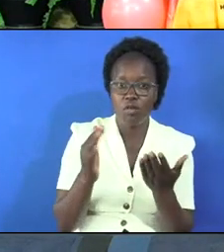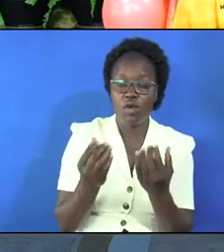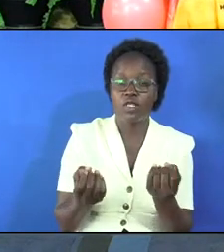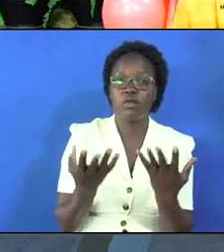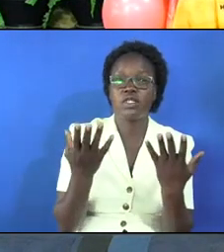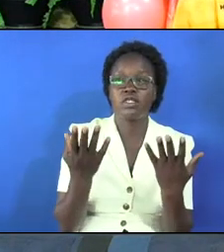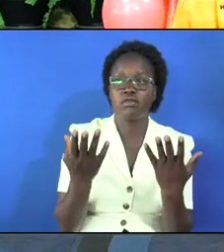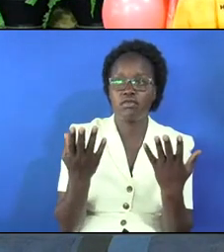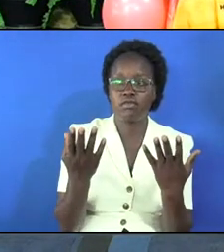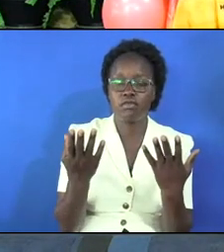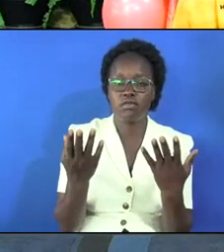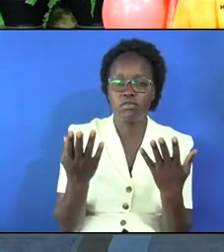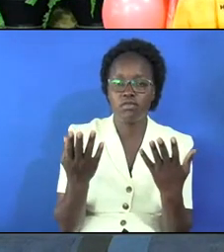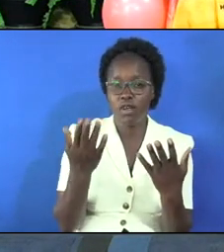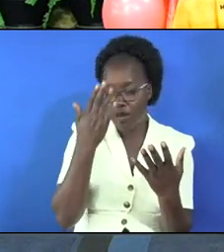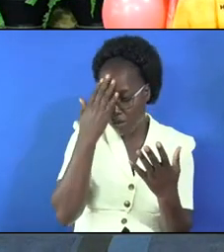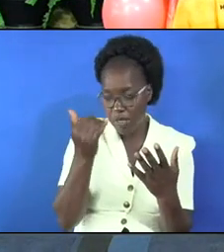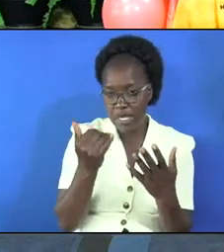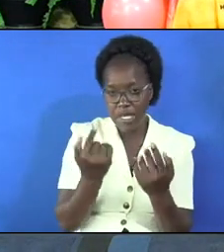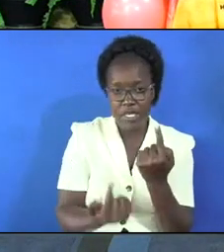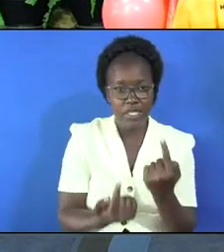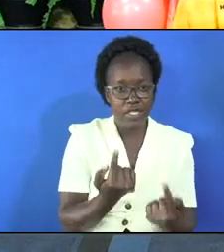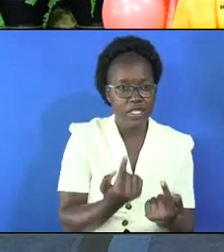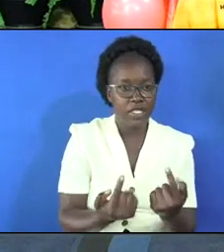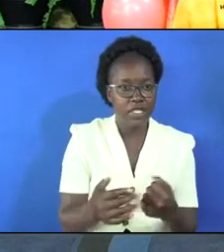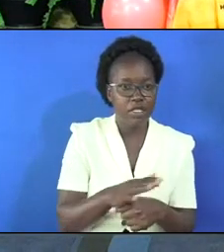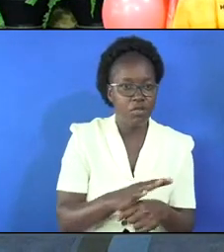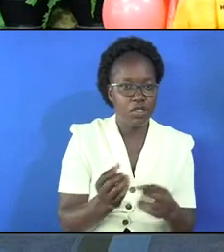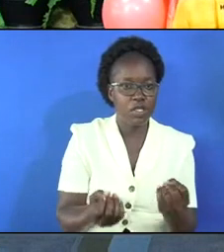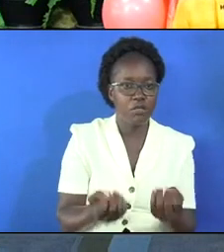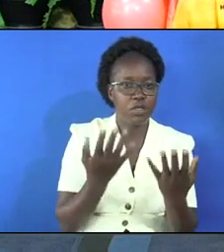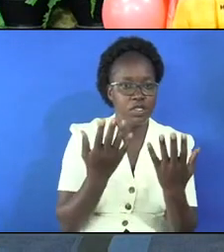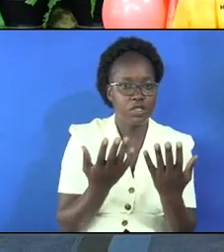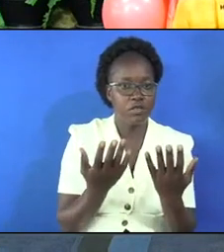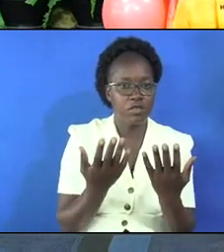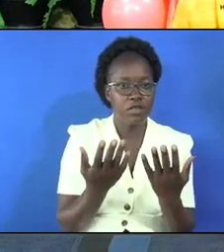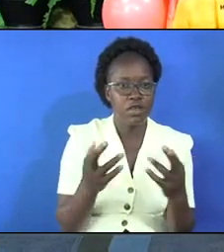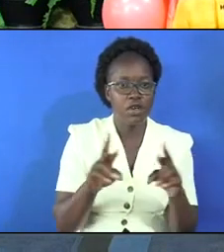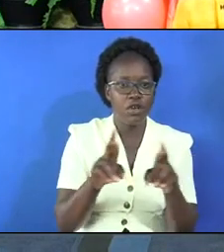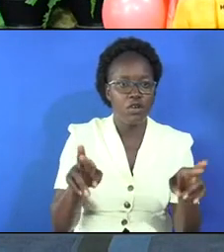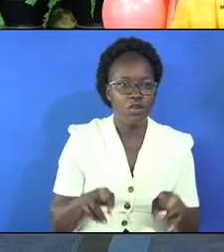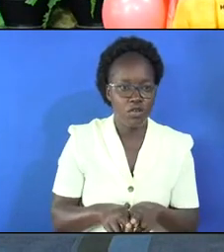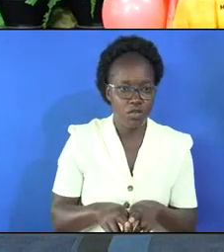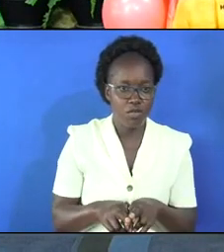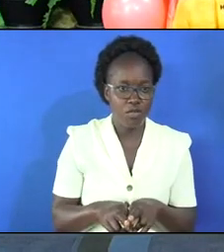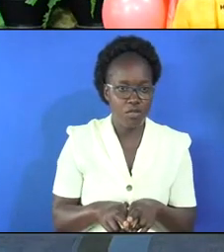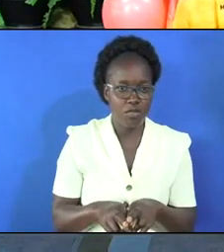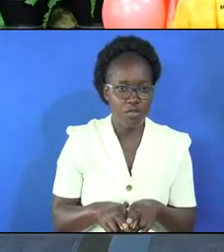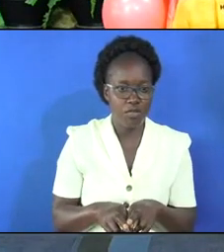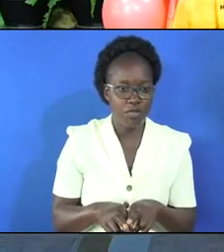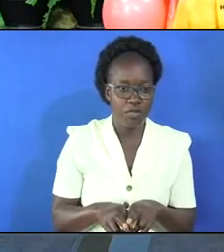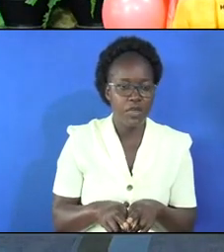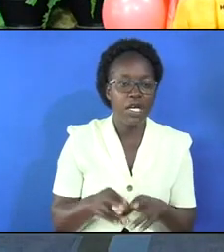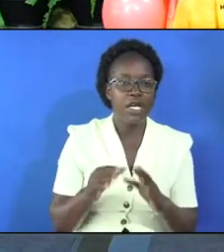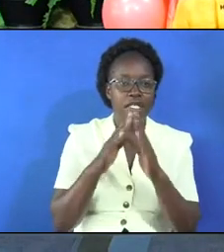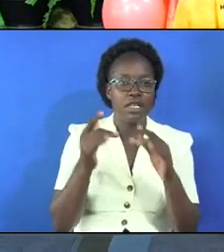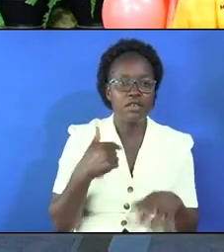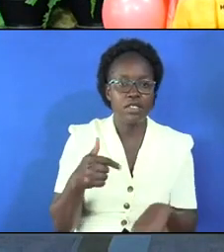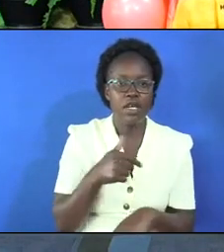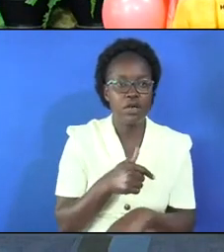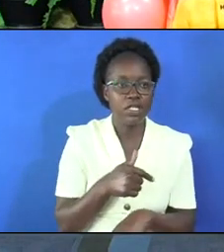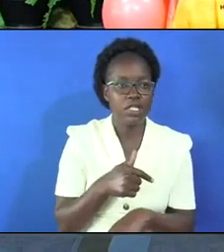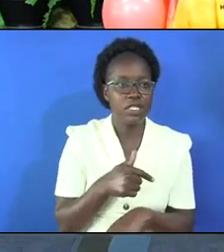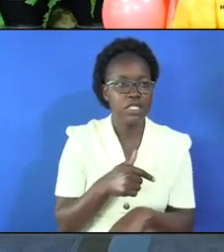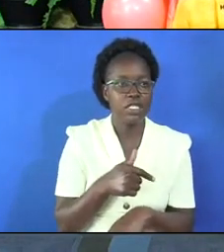expensive because kitchen is the most most expensive room in our house